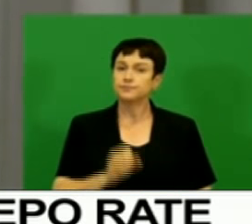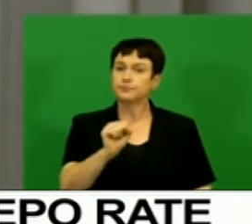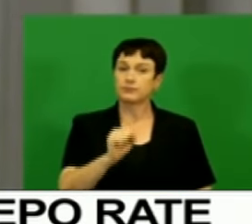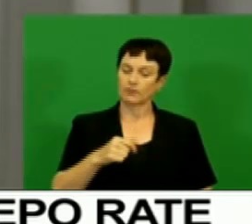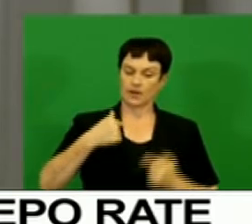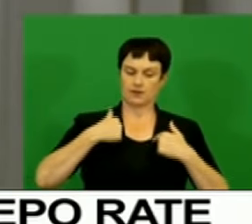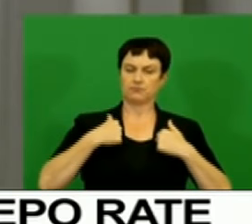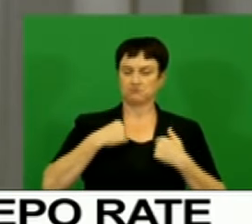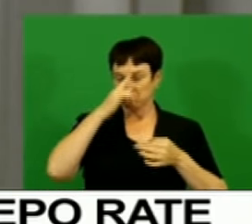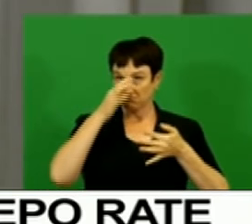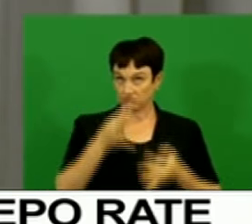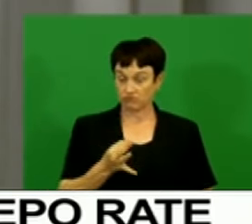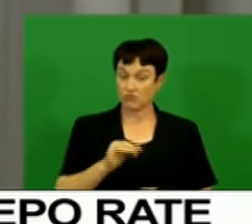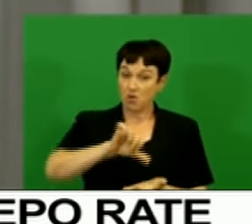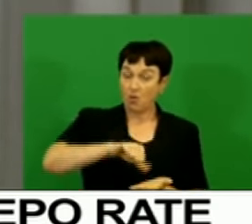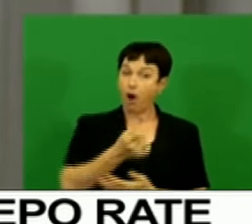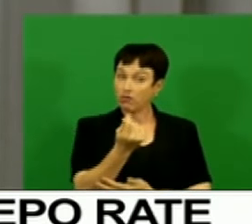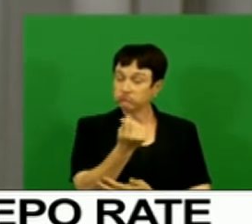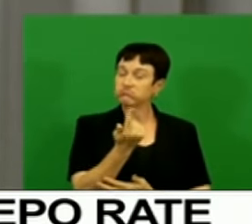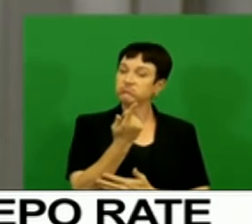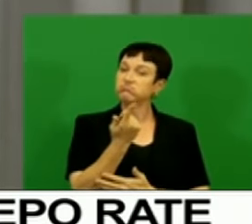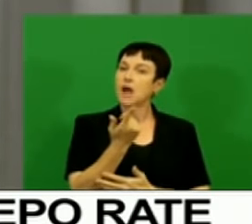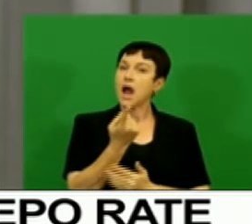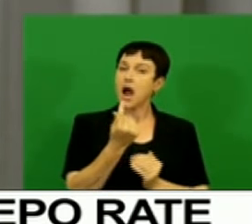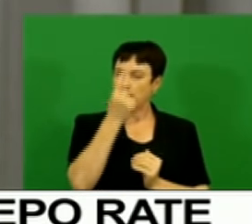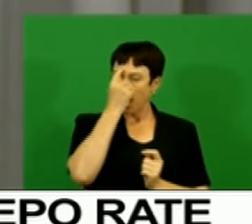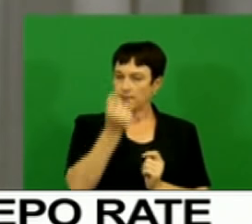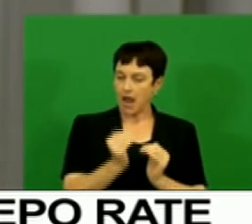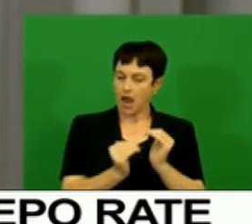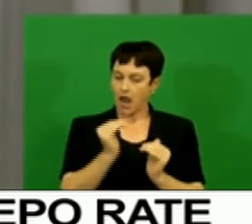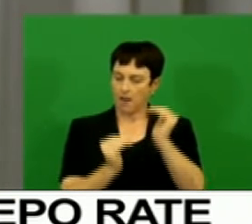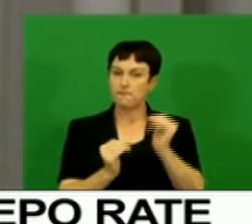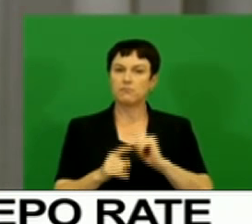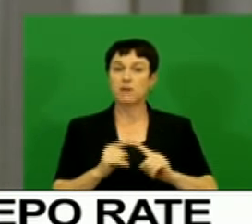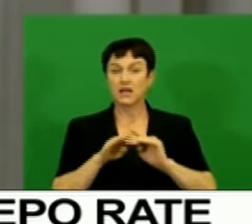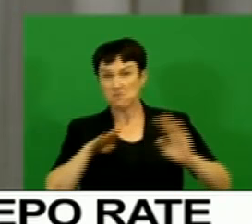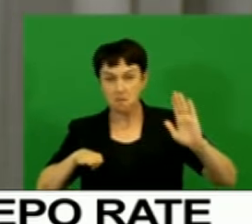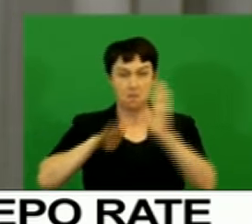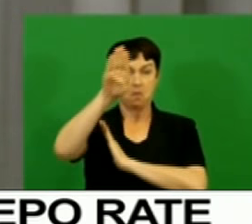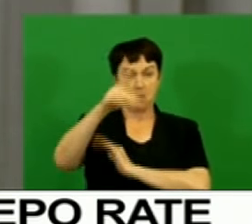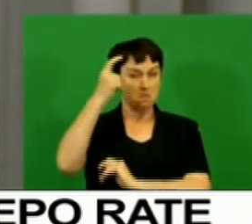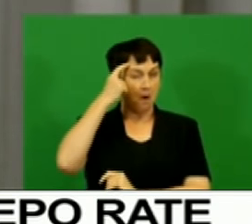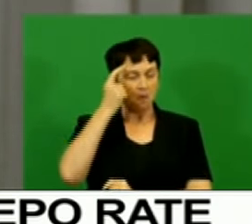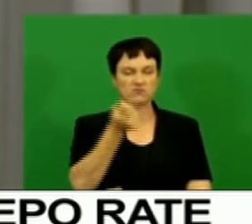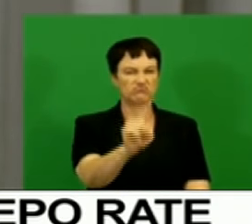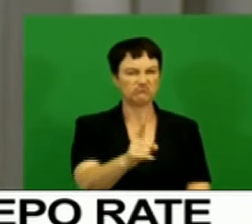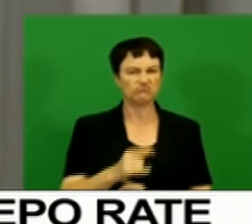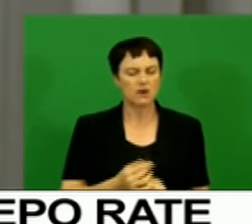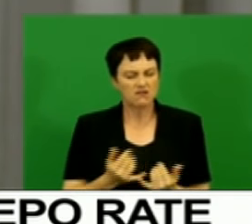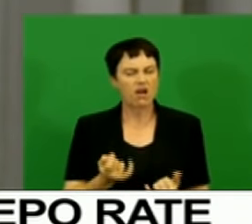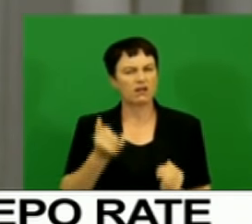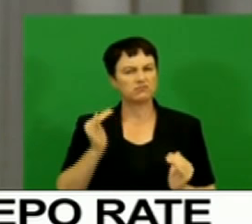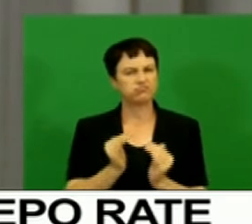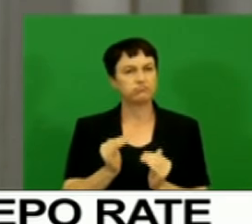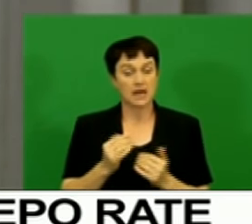the trajectory is relatively flat. Despite the stronger rent exchange rate, the domestic price of